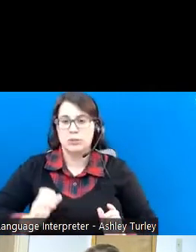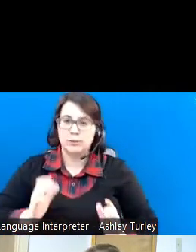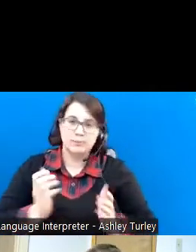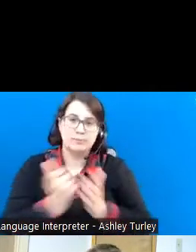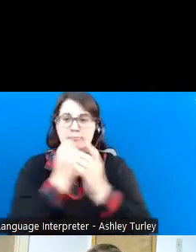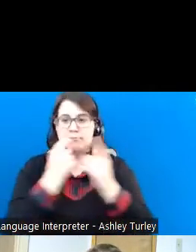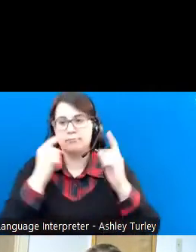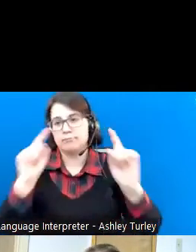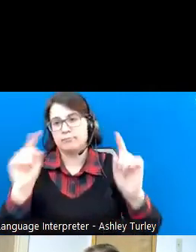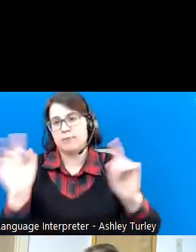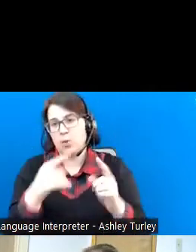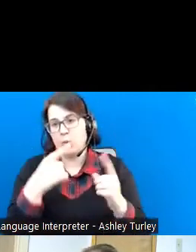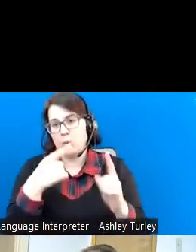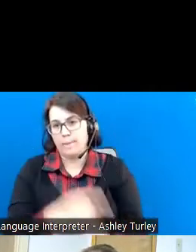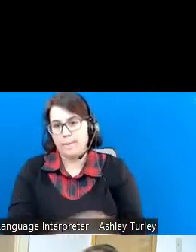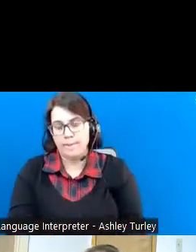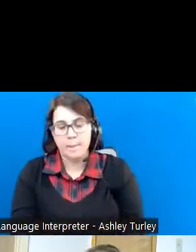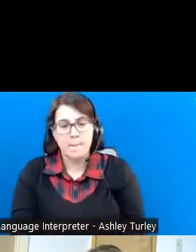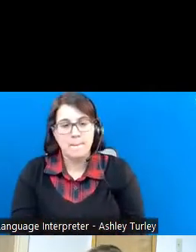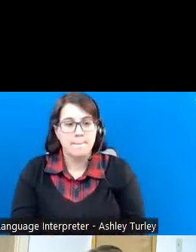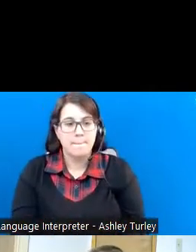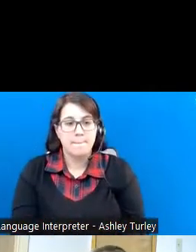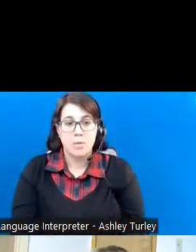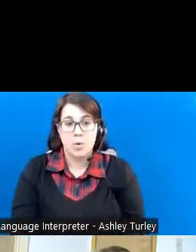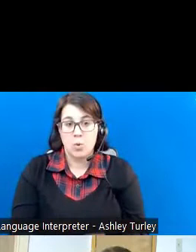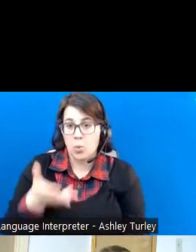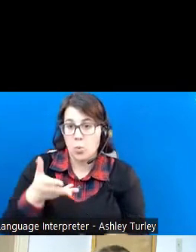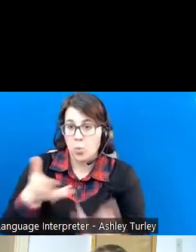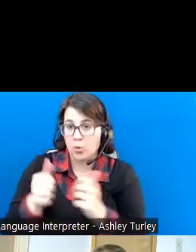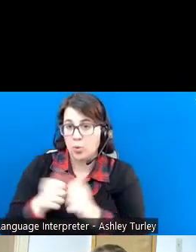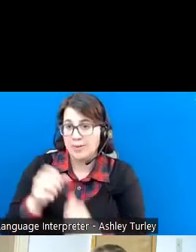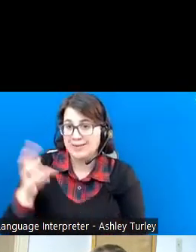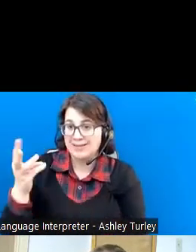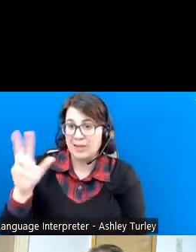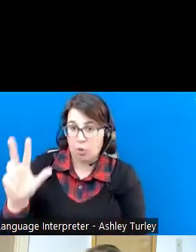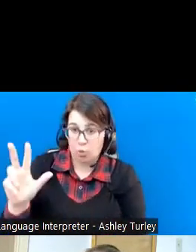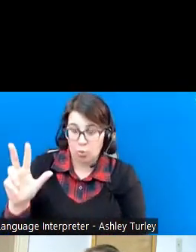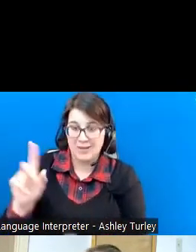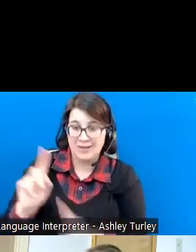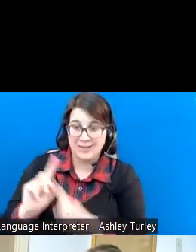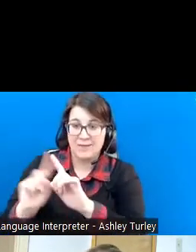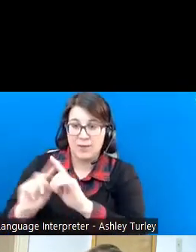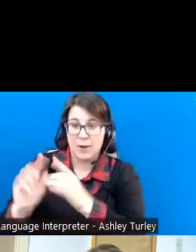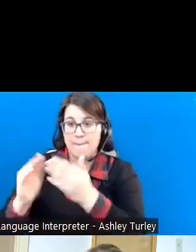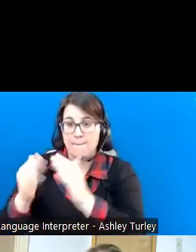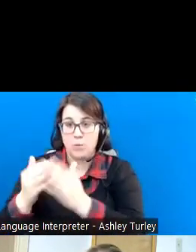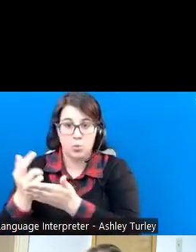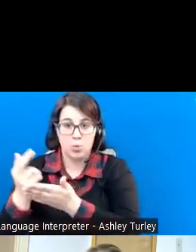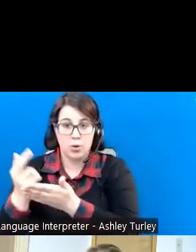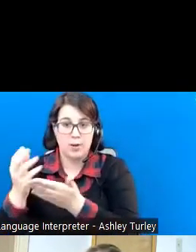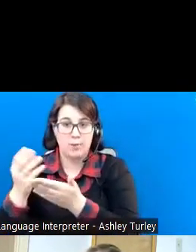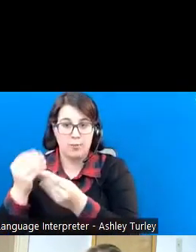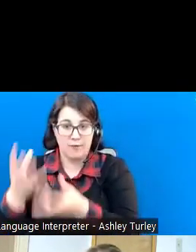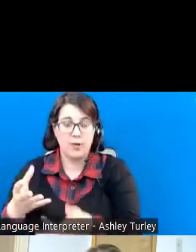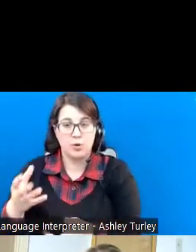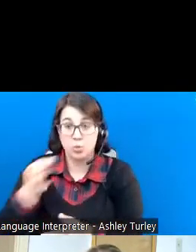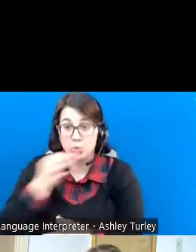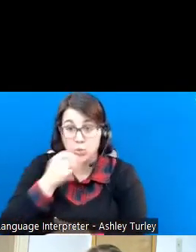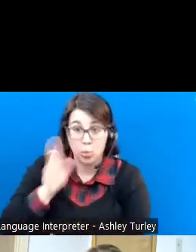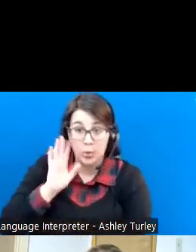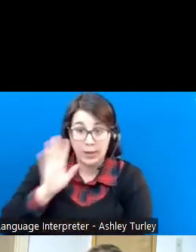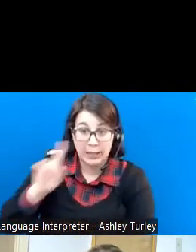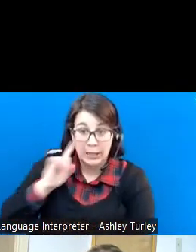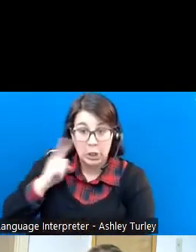goals. We worked with 63 acknowledged community rehab providers. And in a minute, you're going to hear from one of those providers.